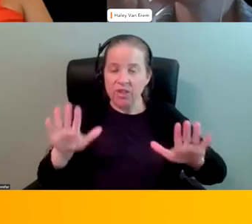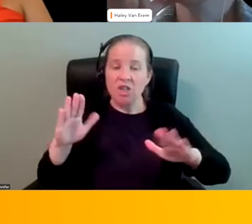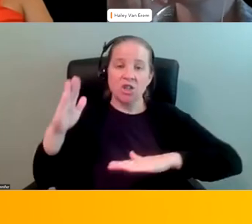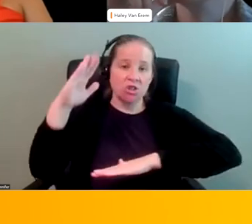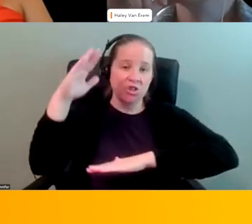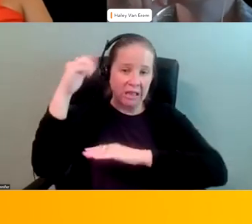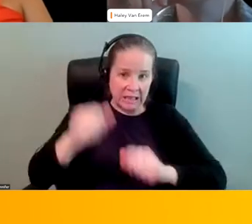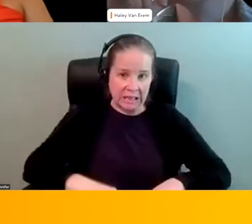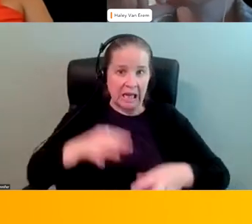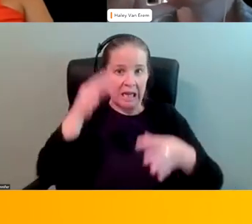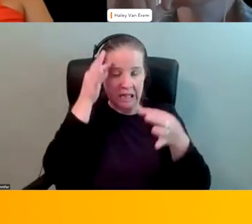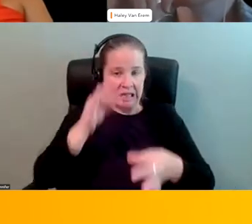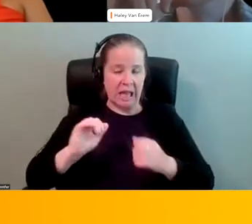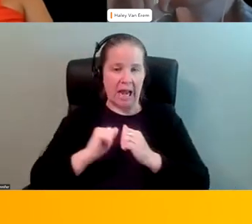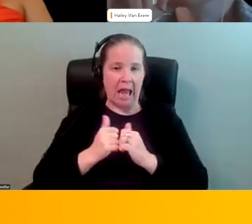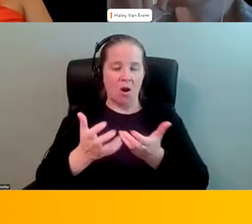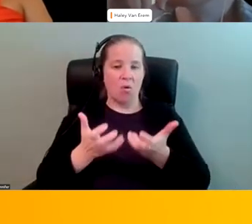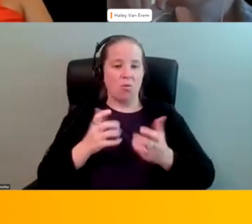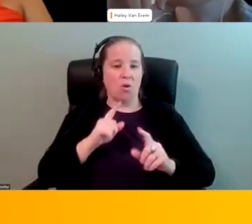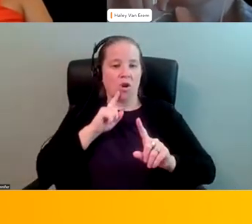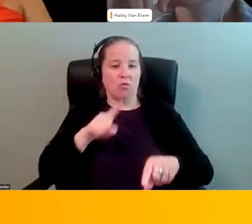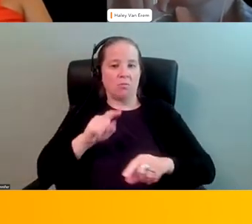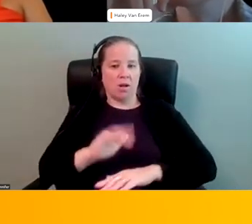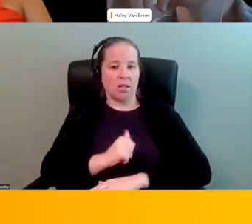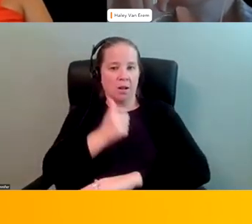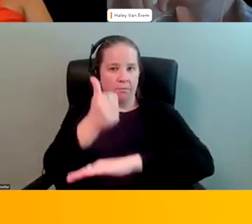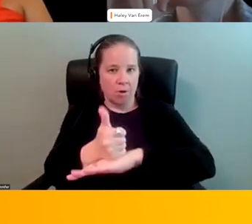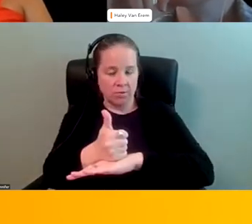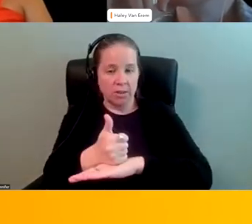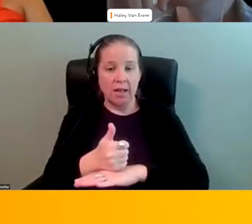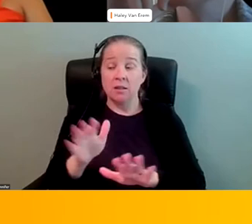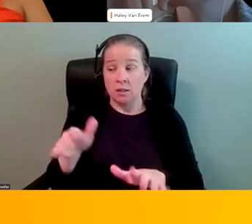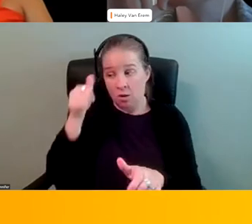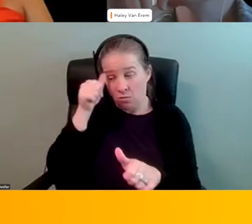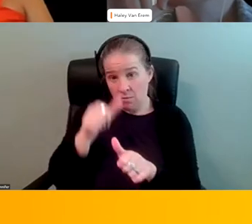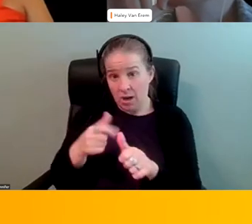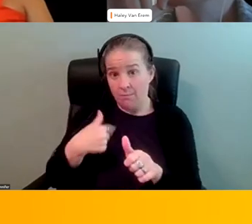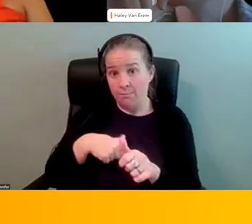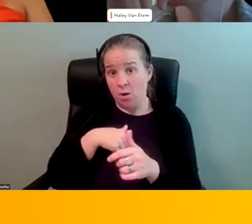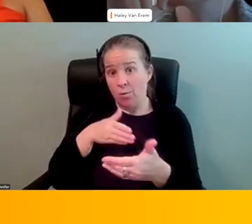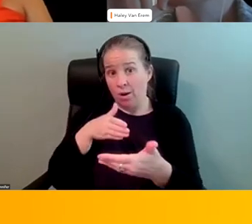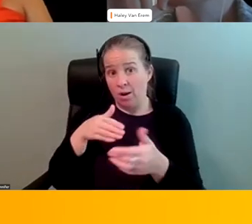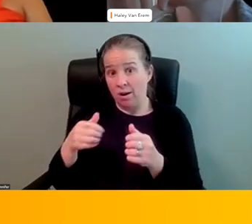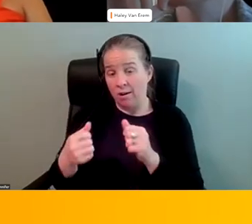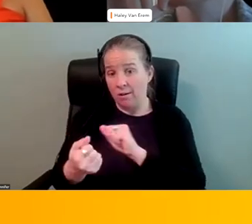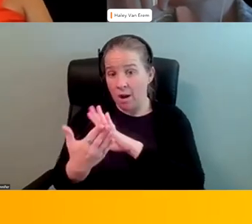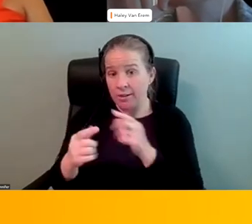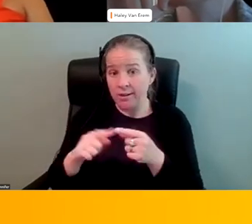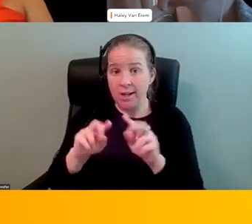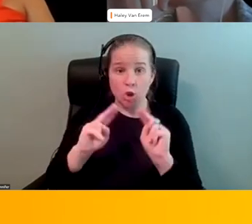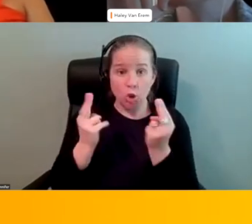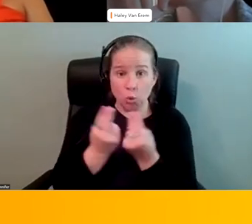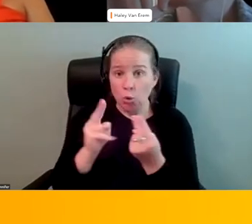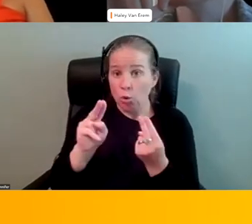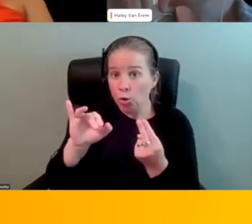decide how we want to get that response put in place. Mind you, we're up against unions, legal policies,